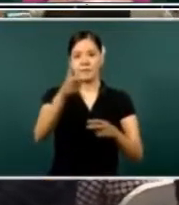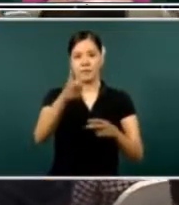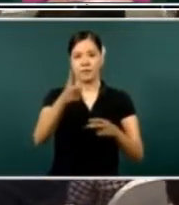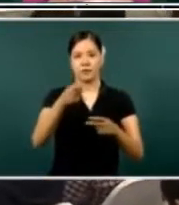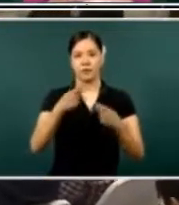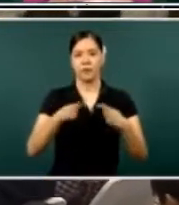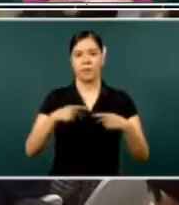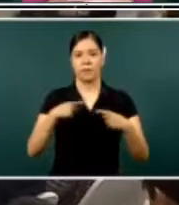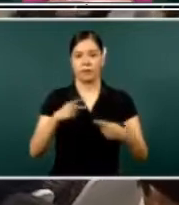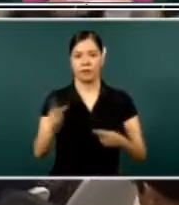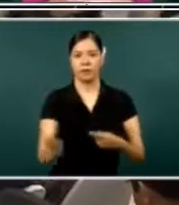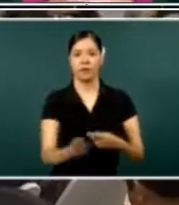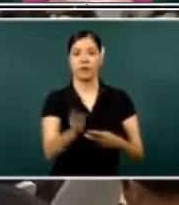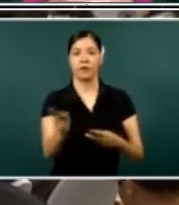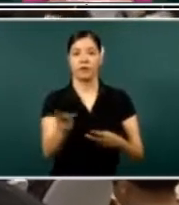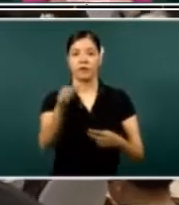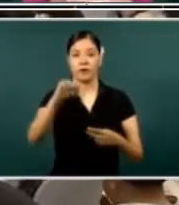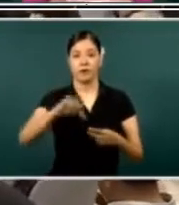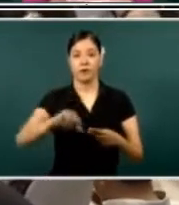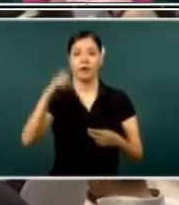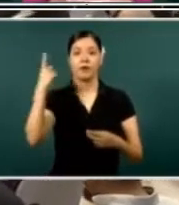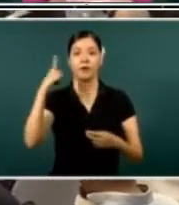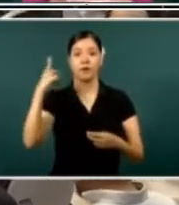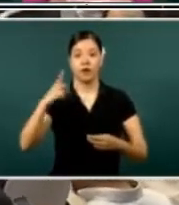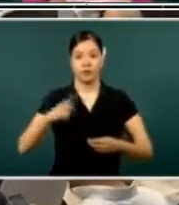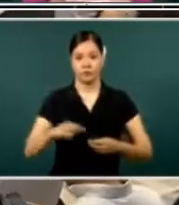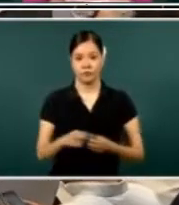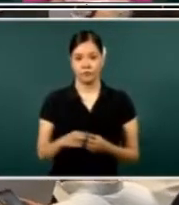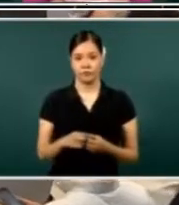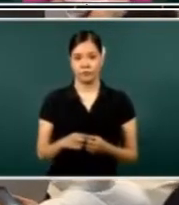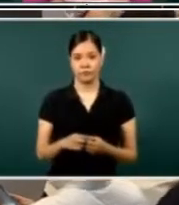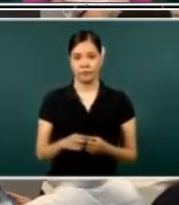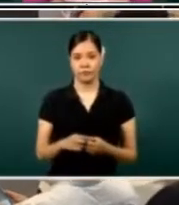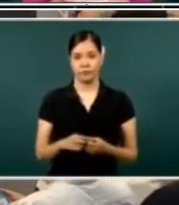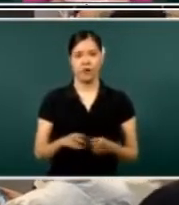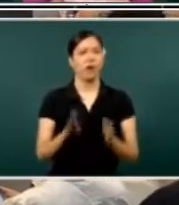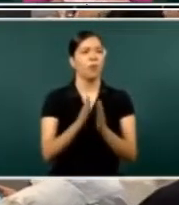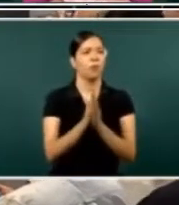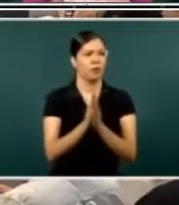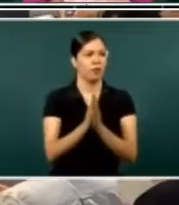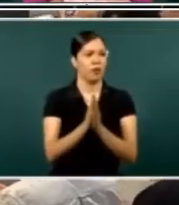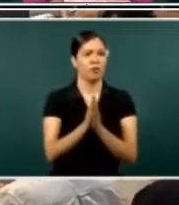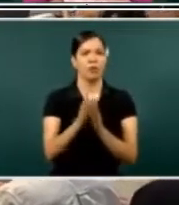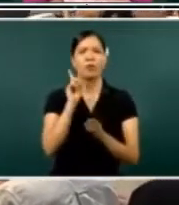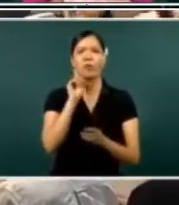of the locals and then some of the internationals, uh, to get a chance to ask questions.